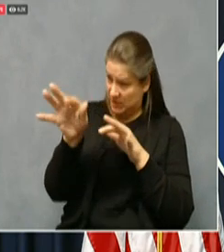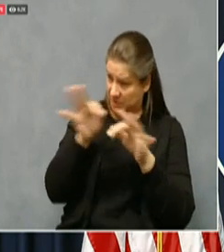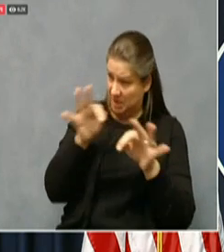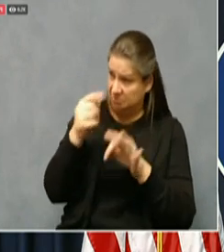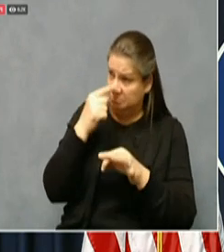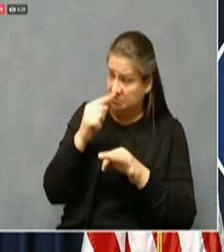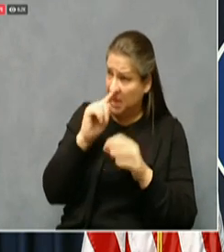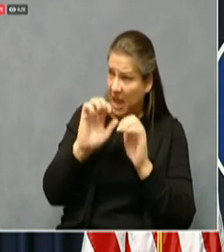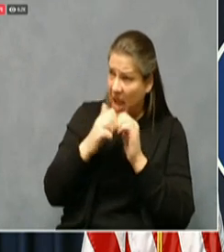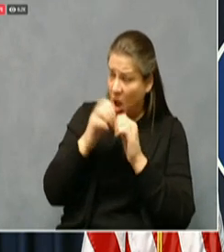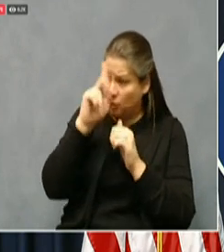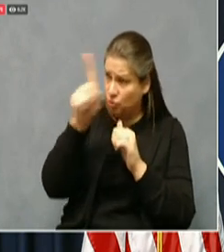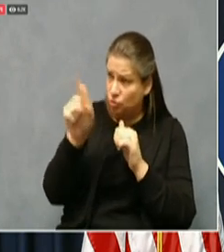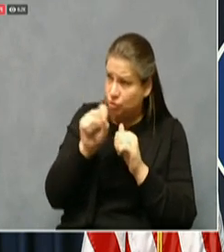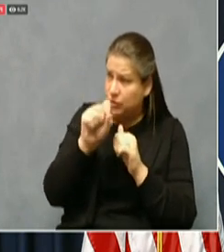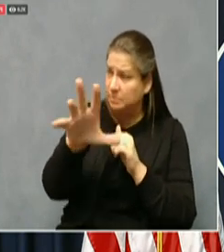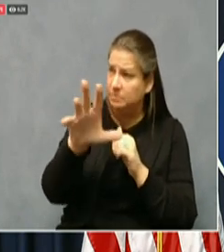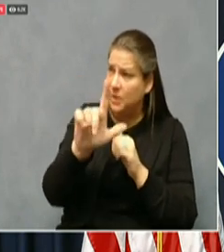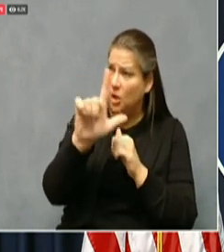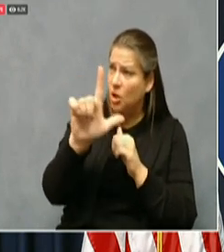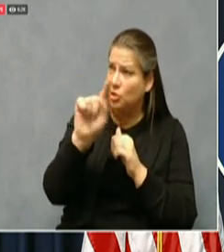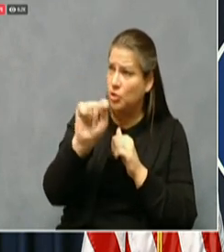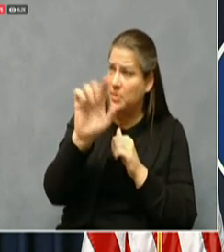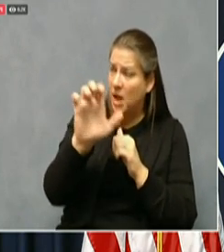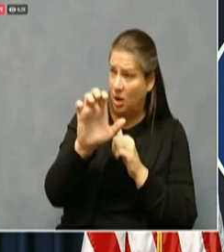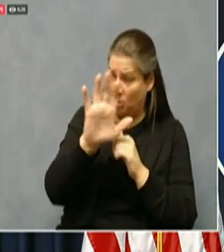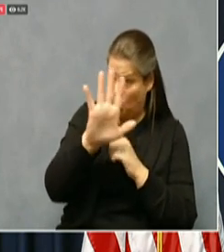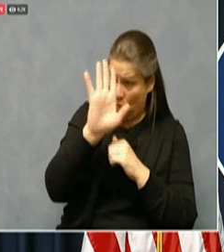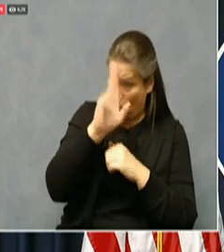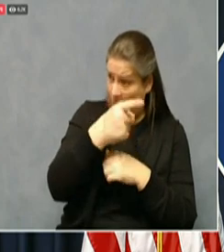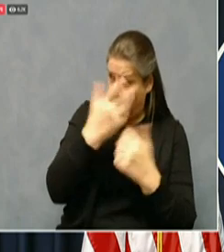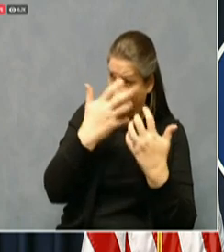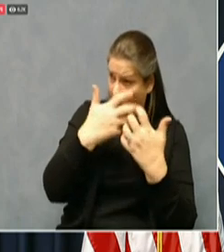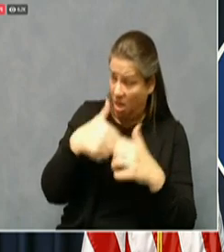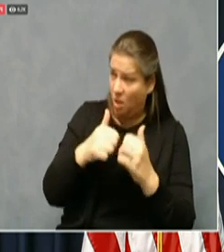Uh, as I imagine it will coincide with this distribution to hospitals.